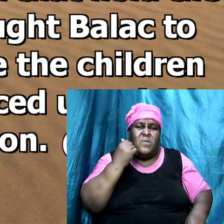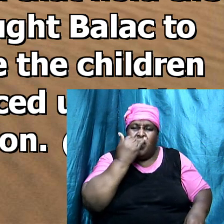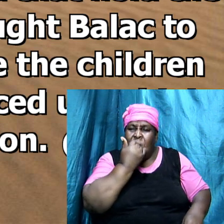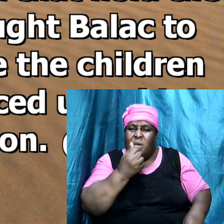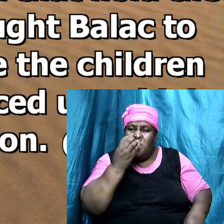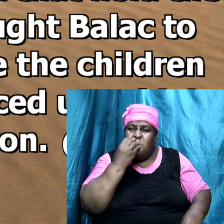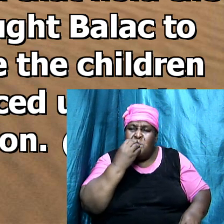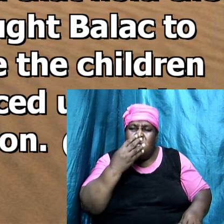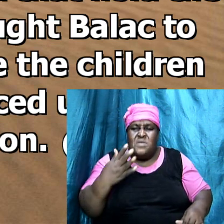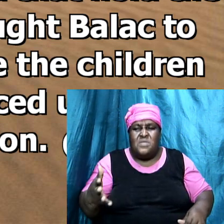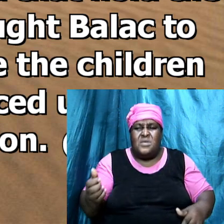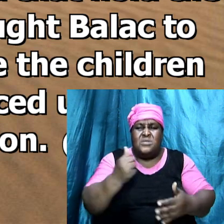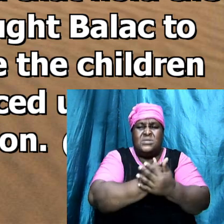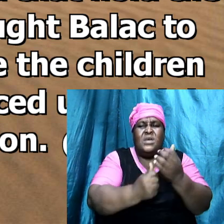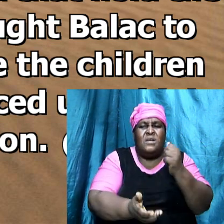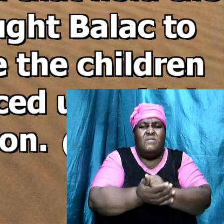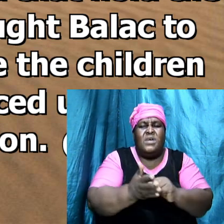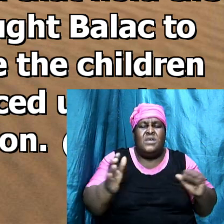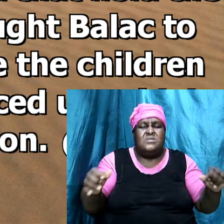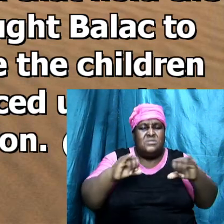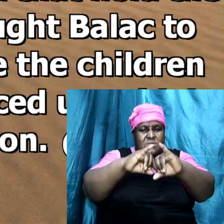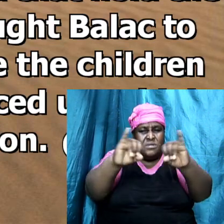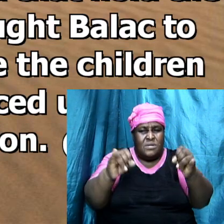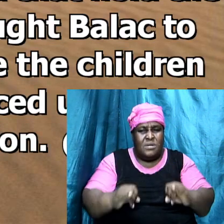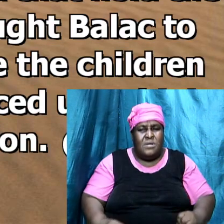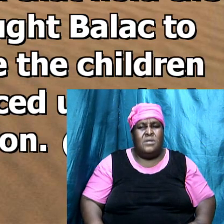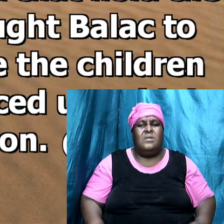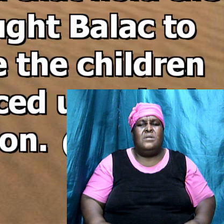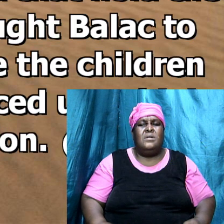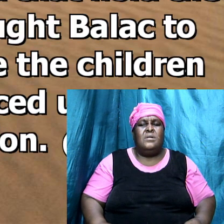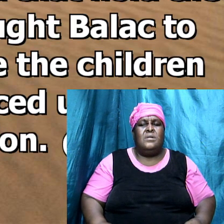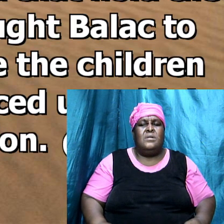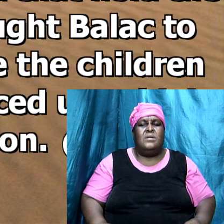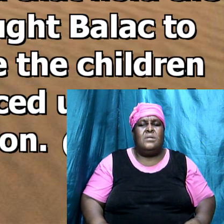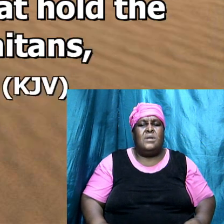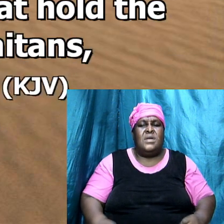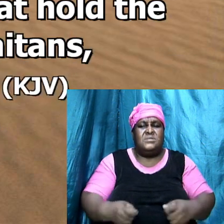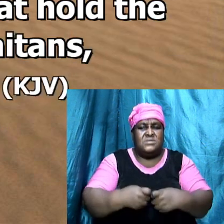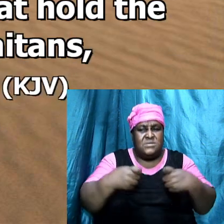idols, and to commit fornication.